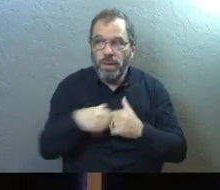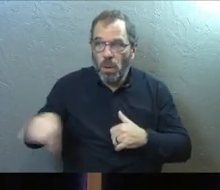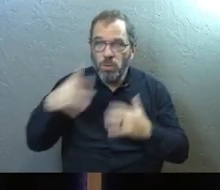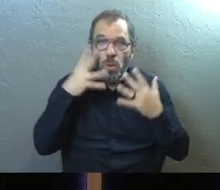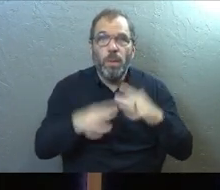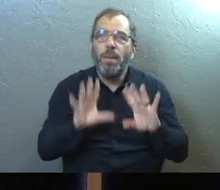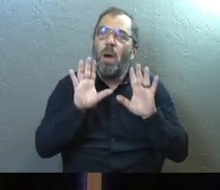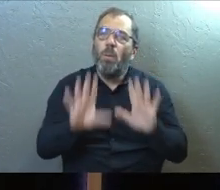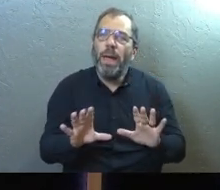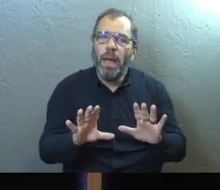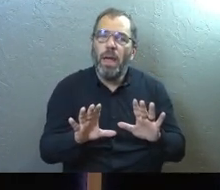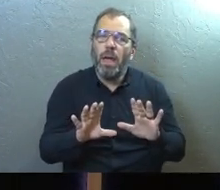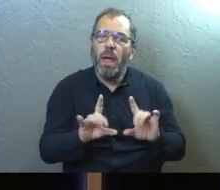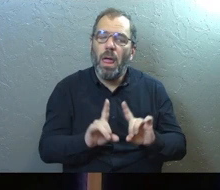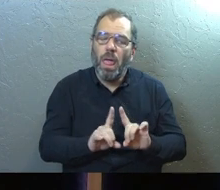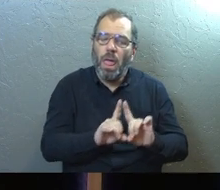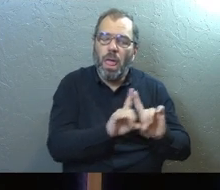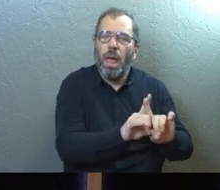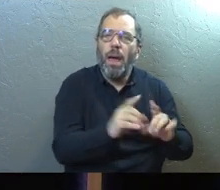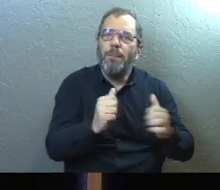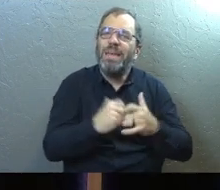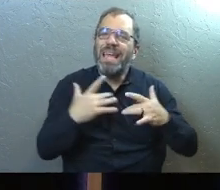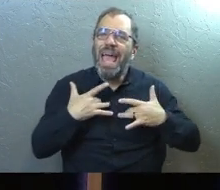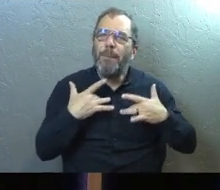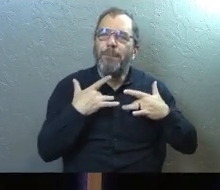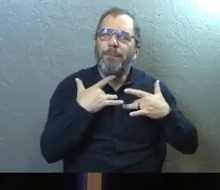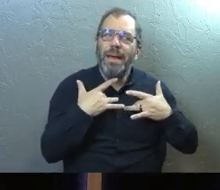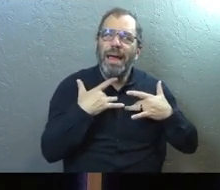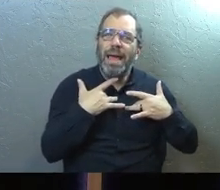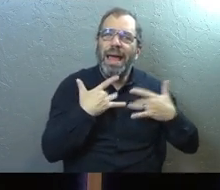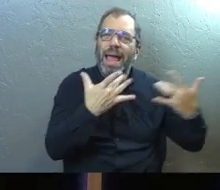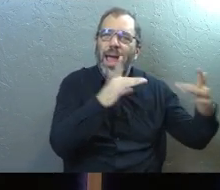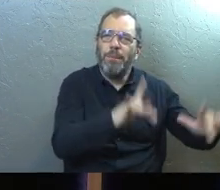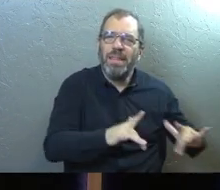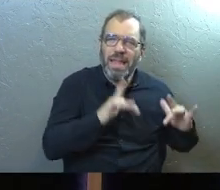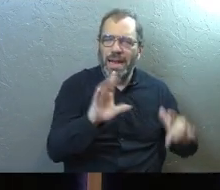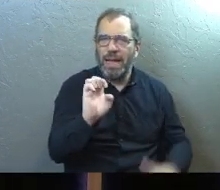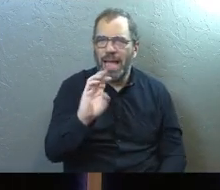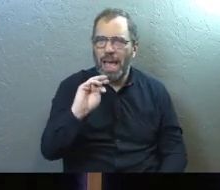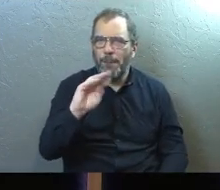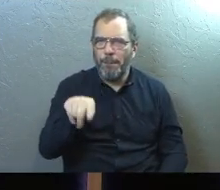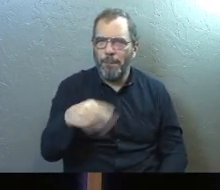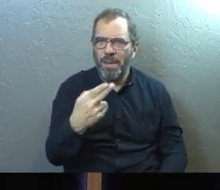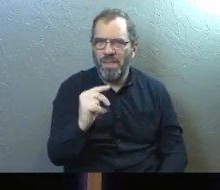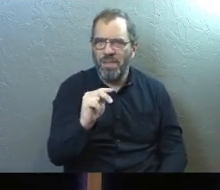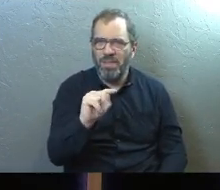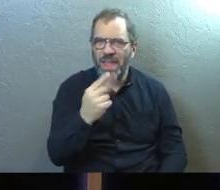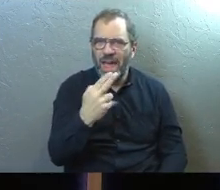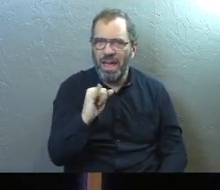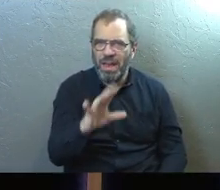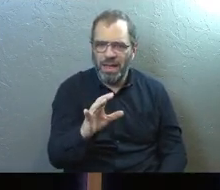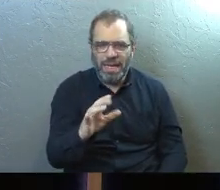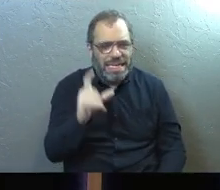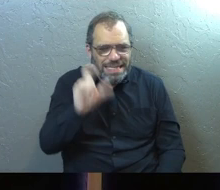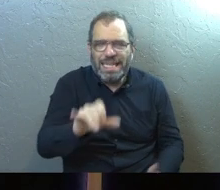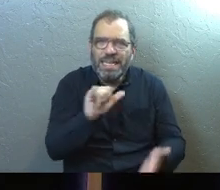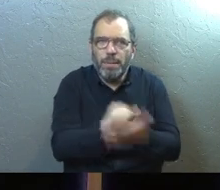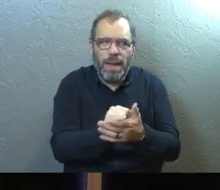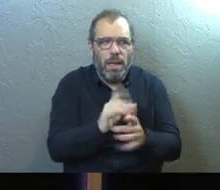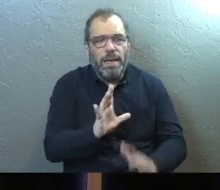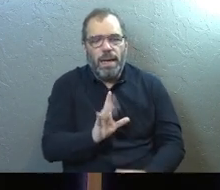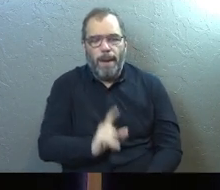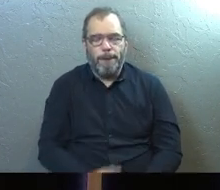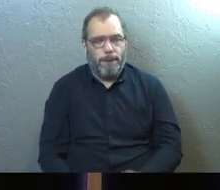weep. Maybe just enter into the pain with them and know that this is not how they're going to feel tomorrow. Sometimes we need to be